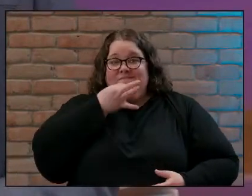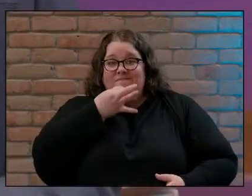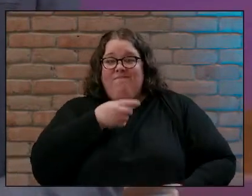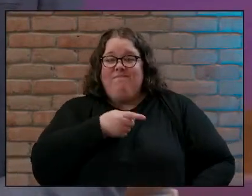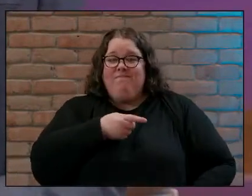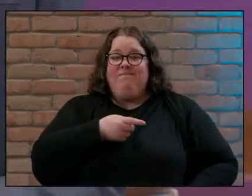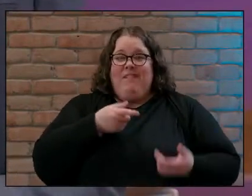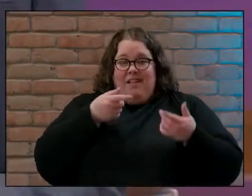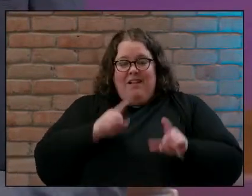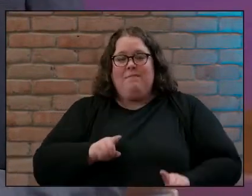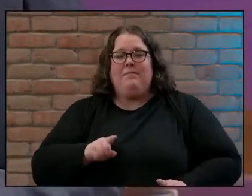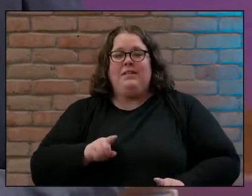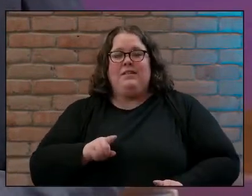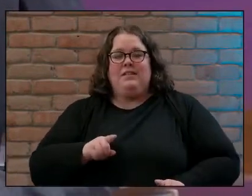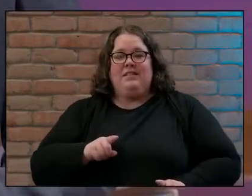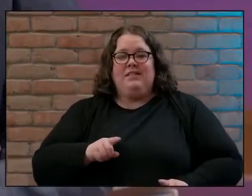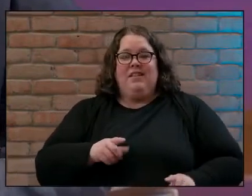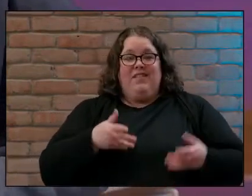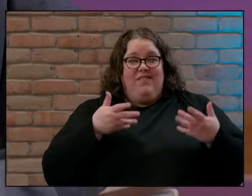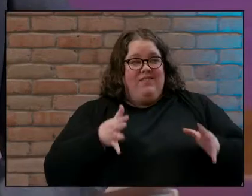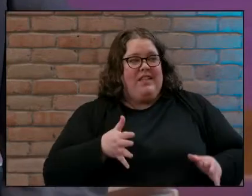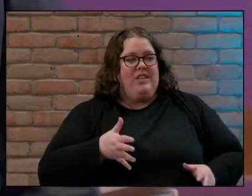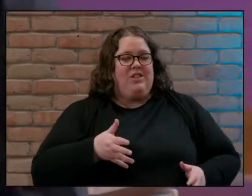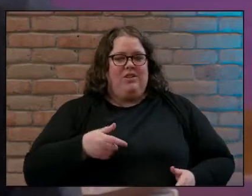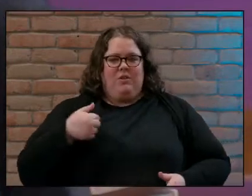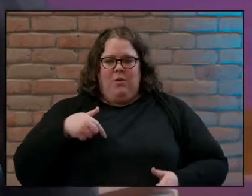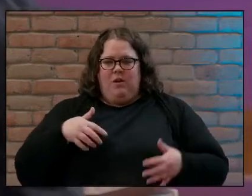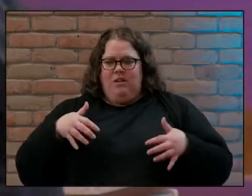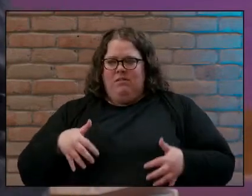and ashamed and lost